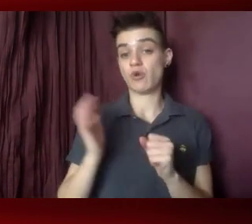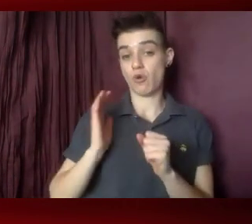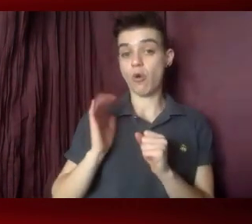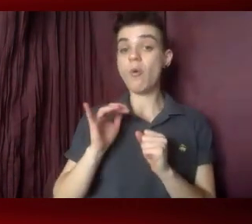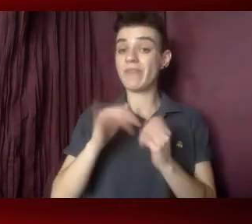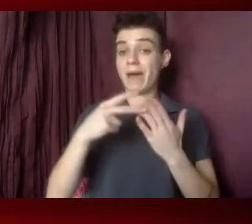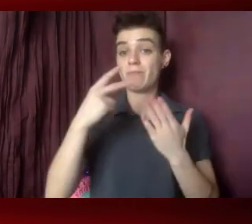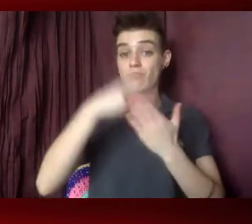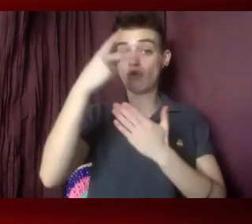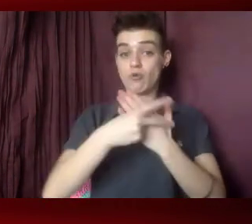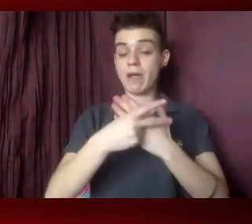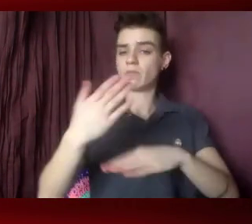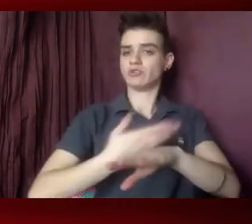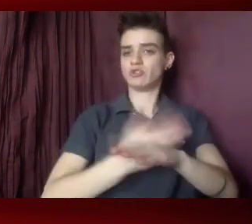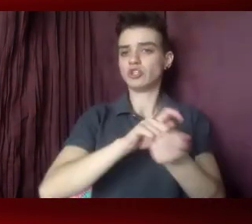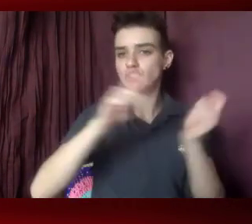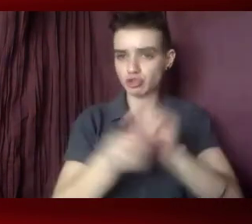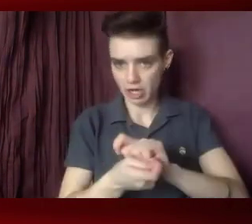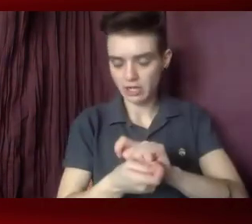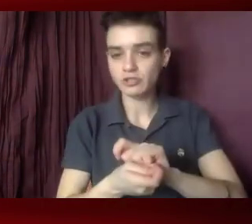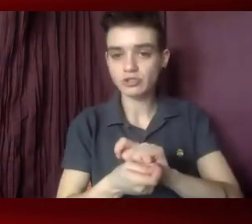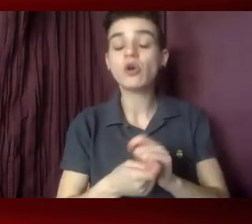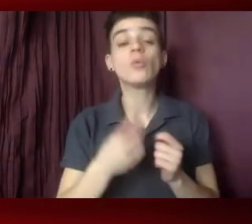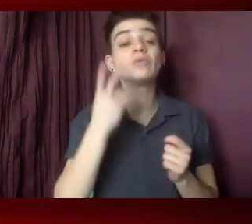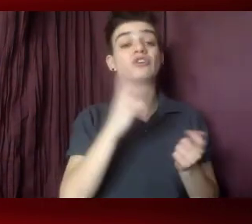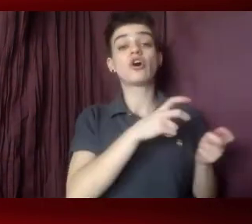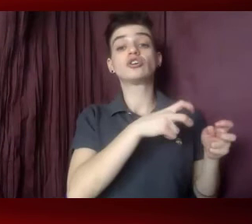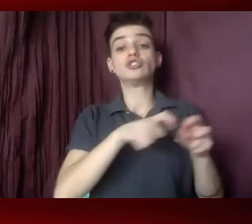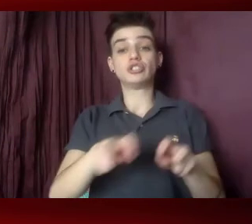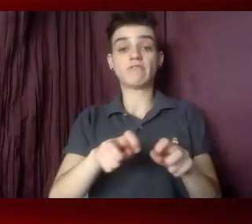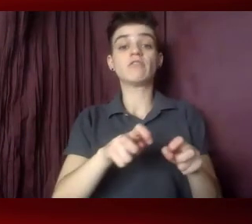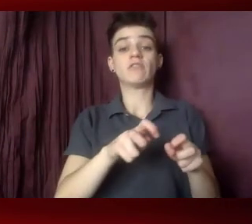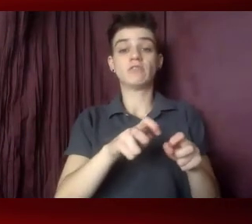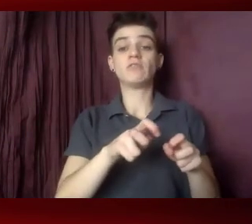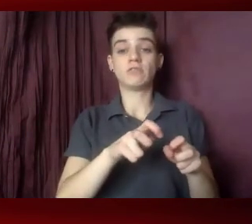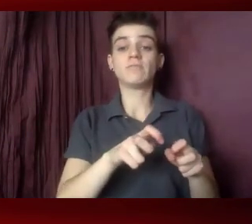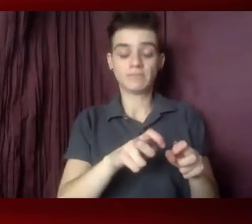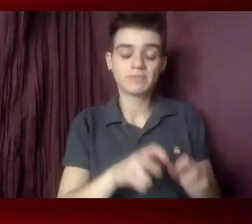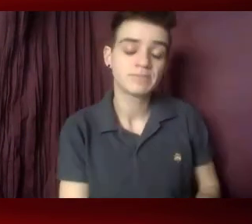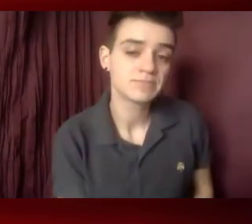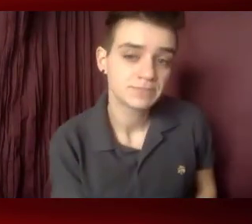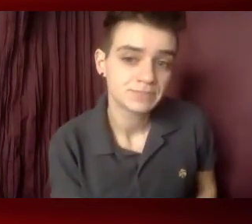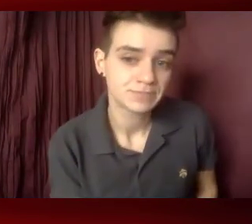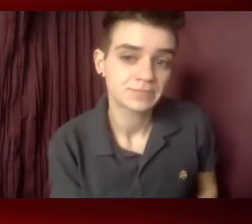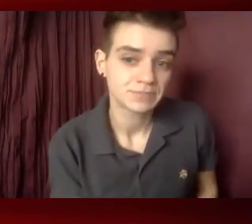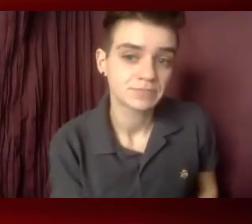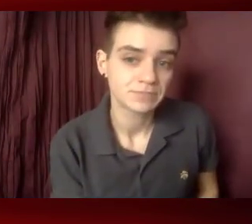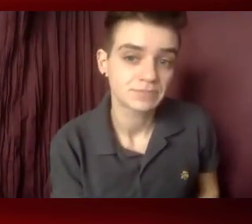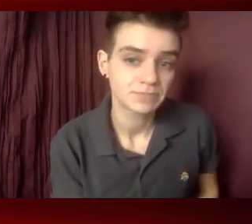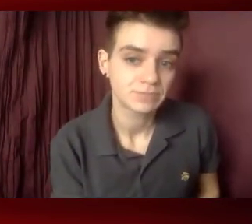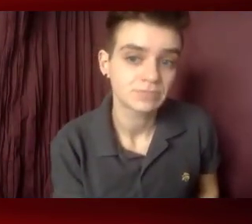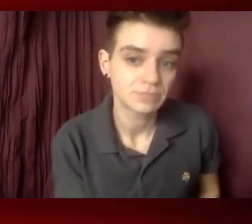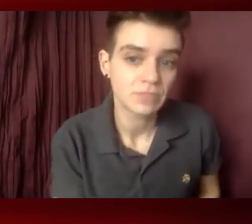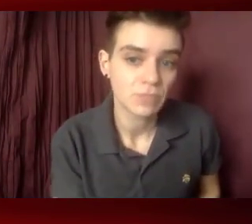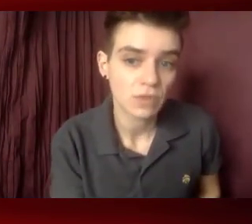to reflect the current epidemic. We saw a shift from total AIDS cases to where populations are currently